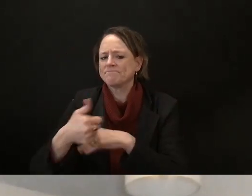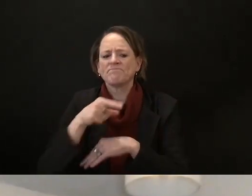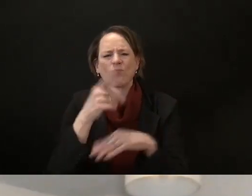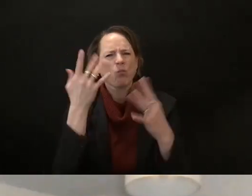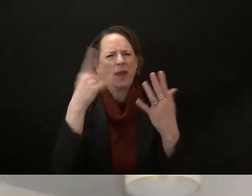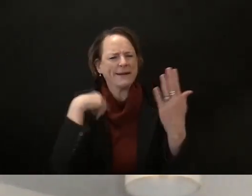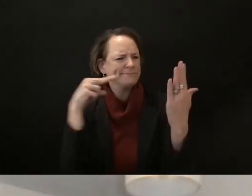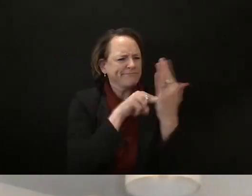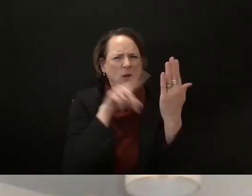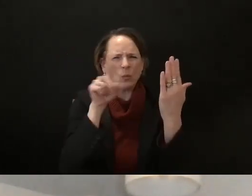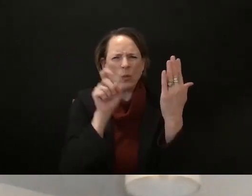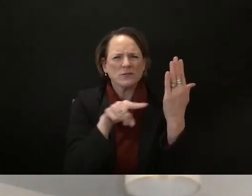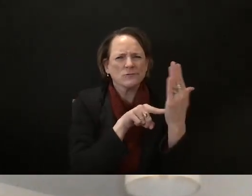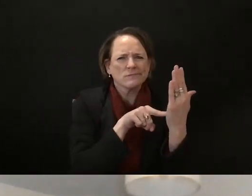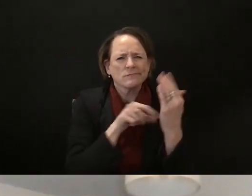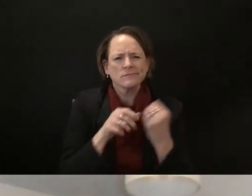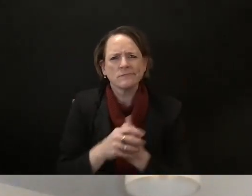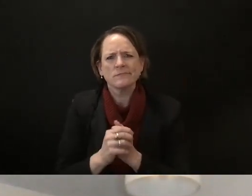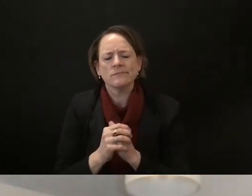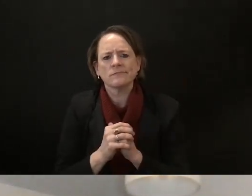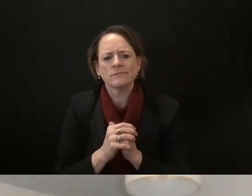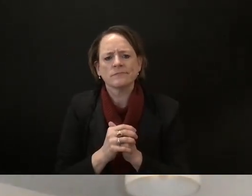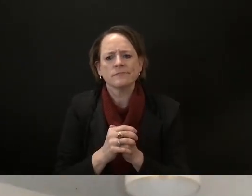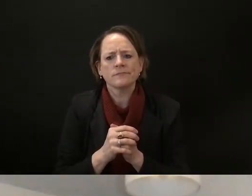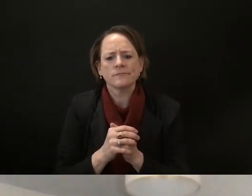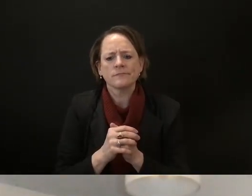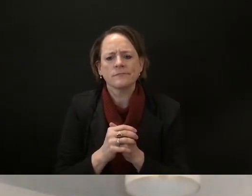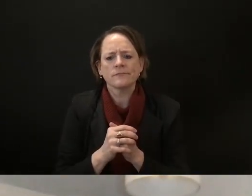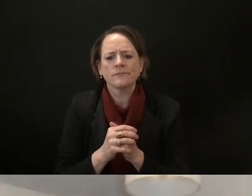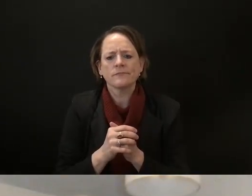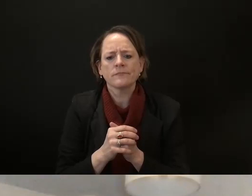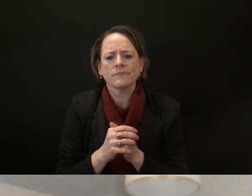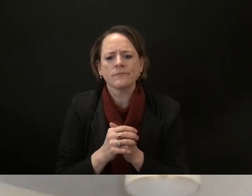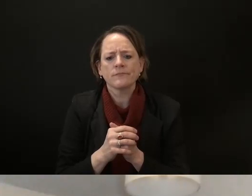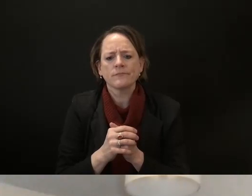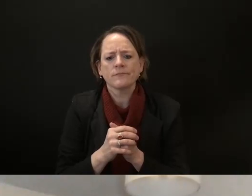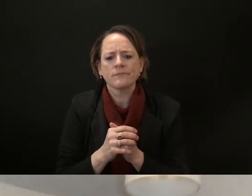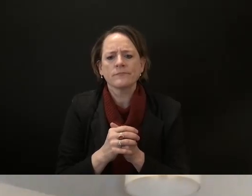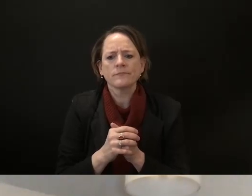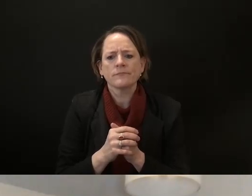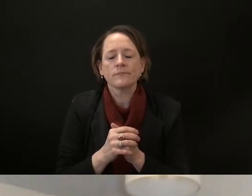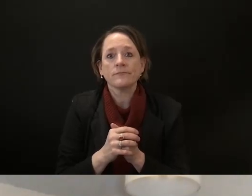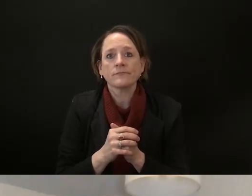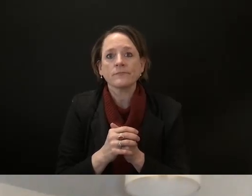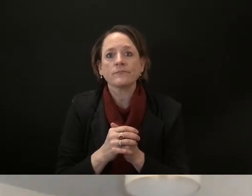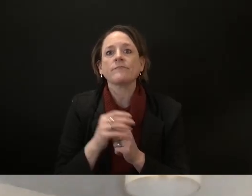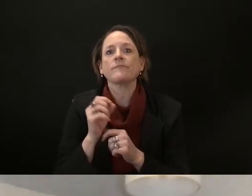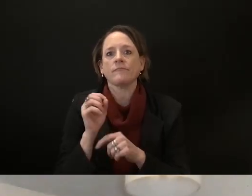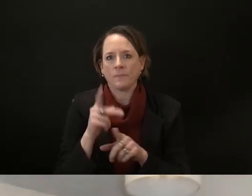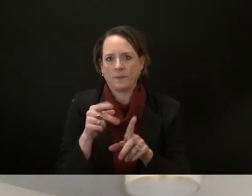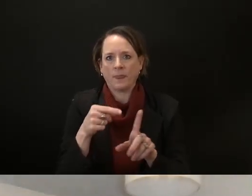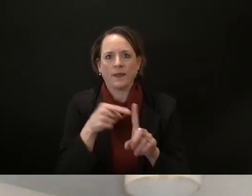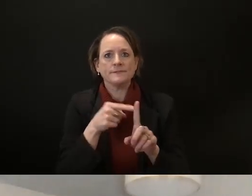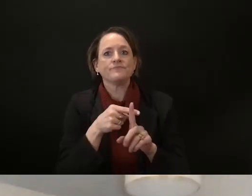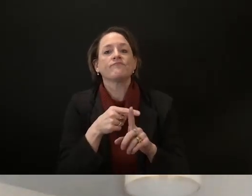we're good oh we switched okay we're good okay thank you um question transportation do you support the creation of mass